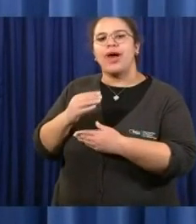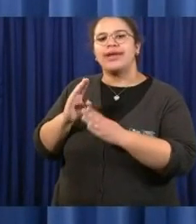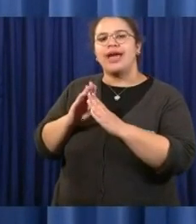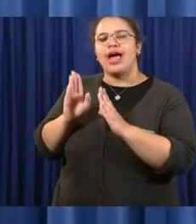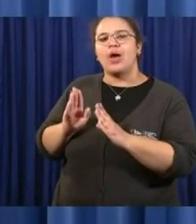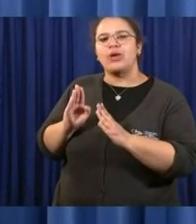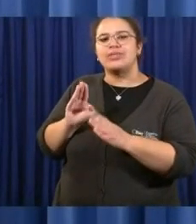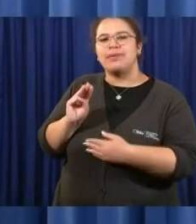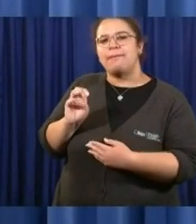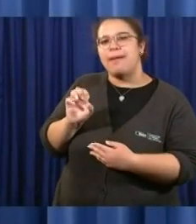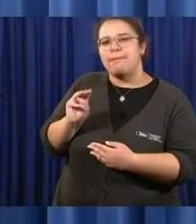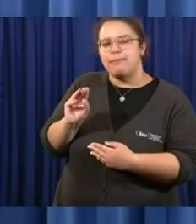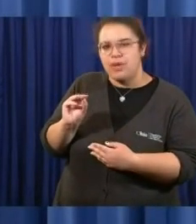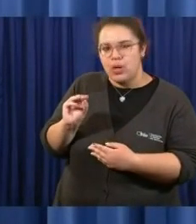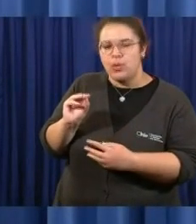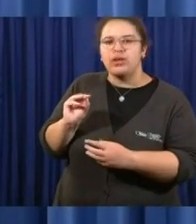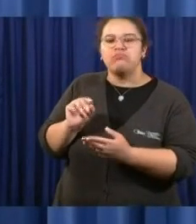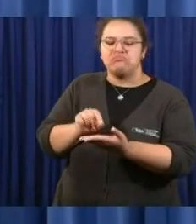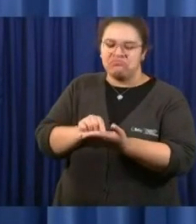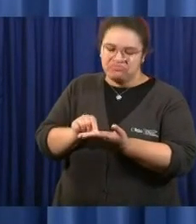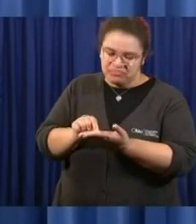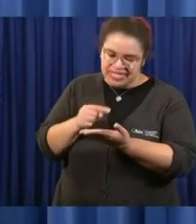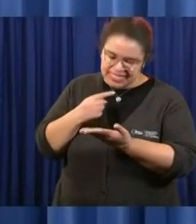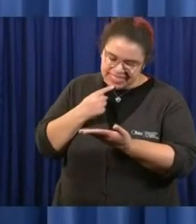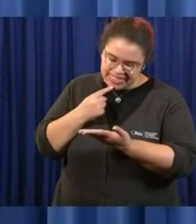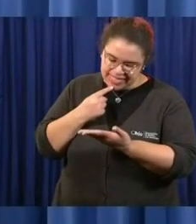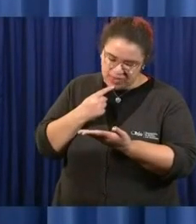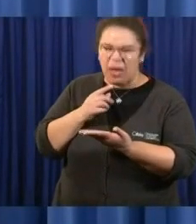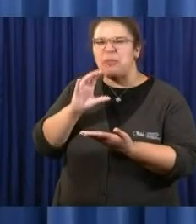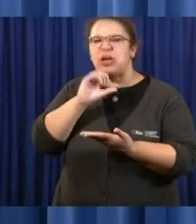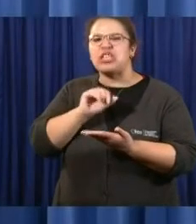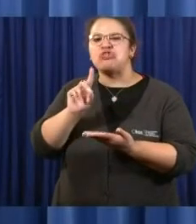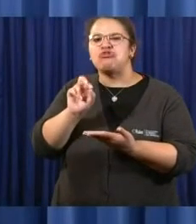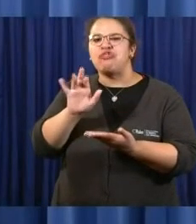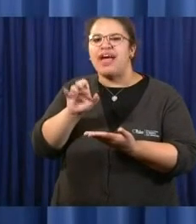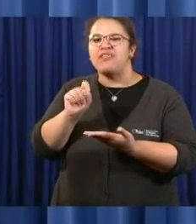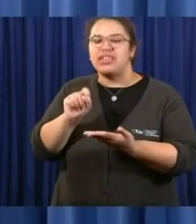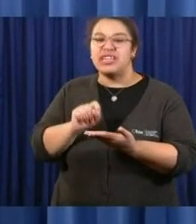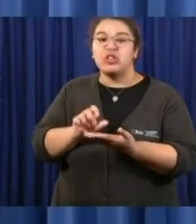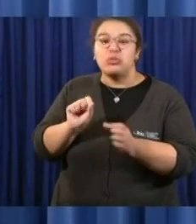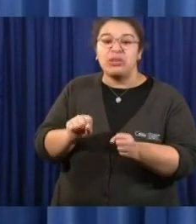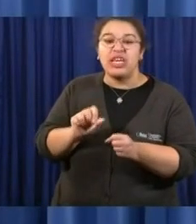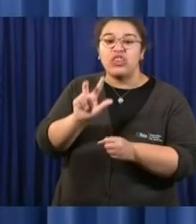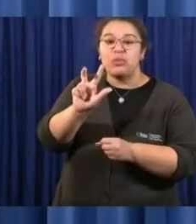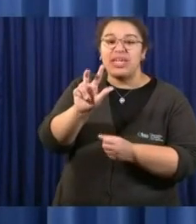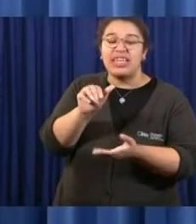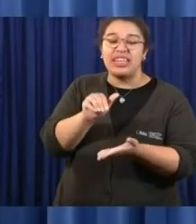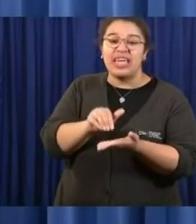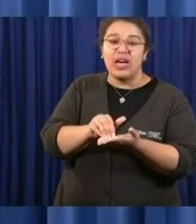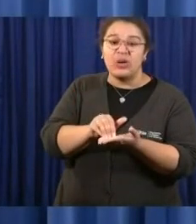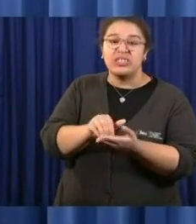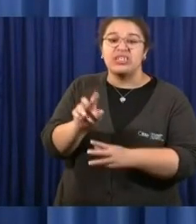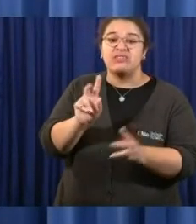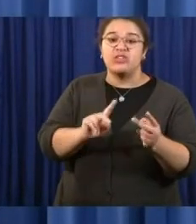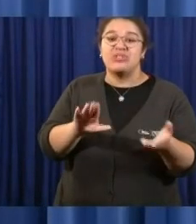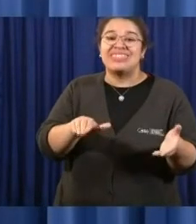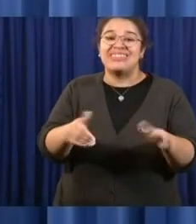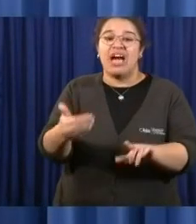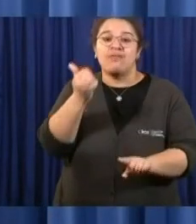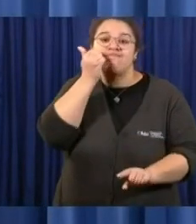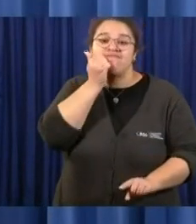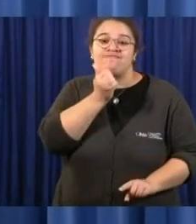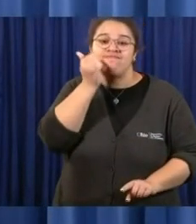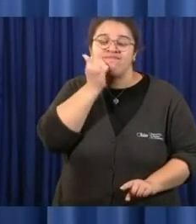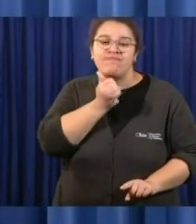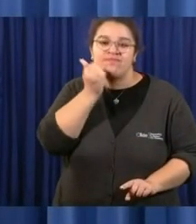said that deaths could be 3,000 a day in July. As we're doing this, if I'm thinking about an employee thinking about going